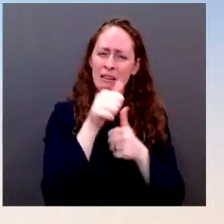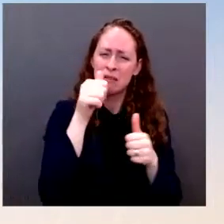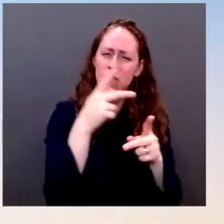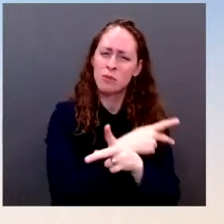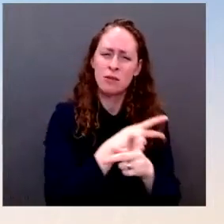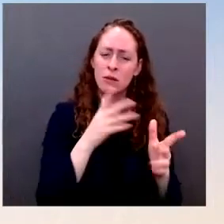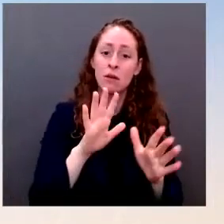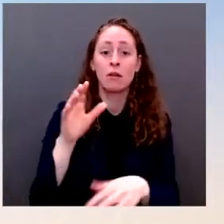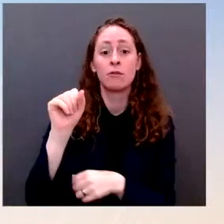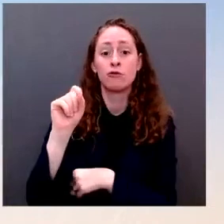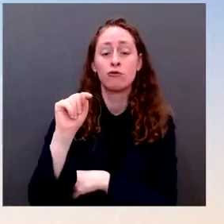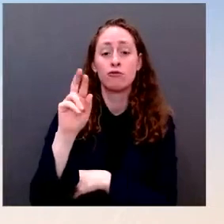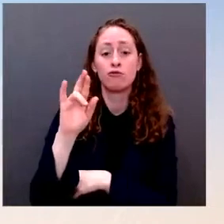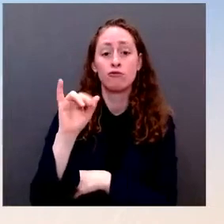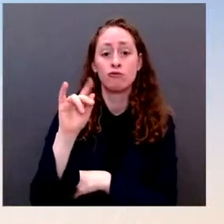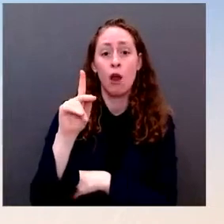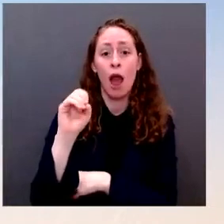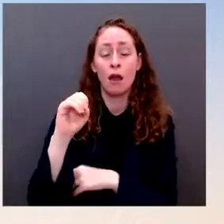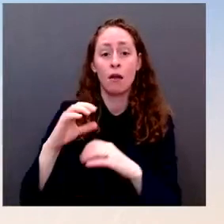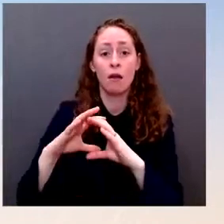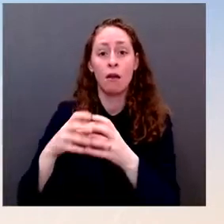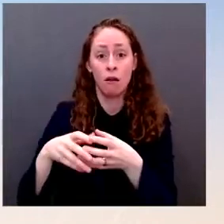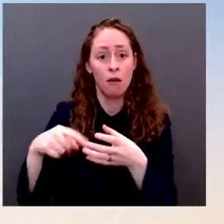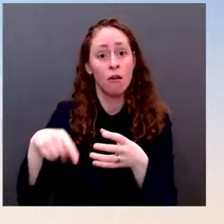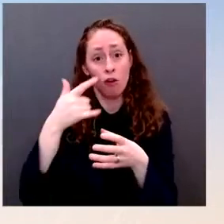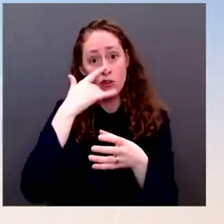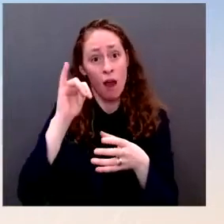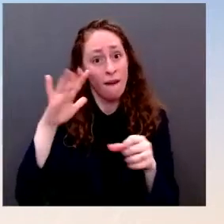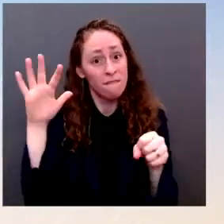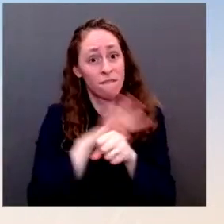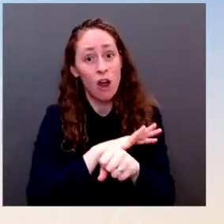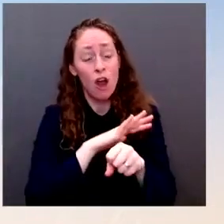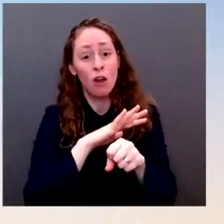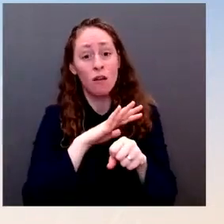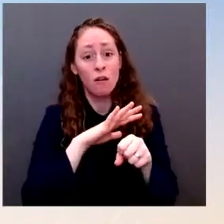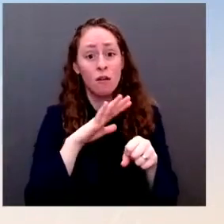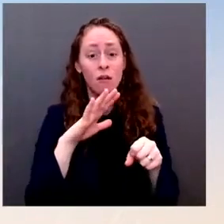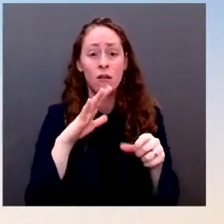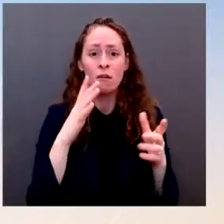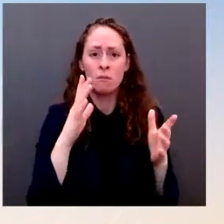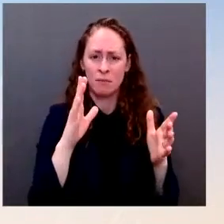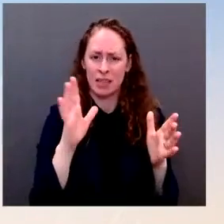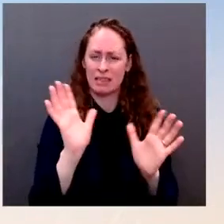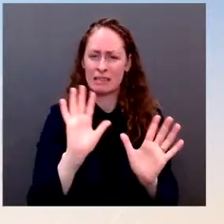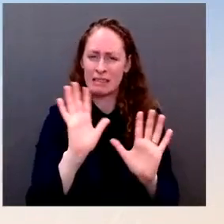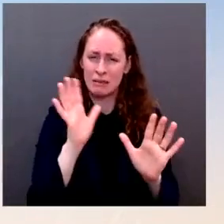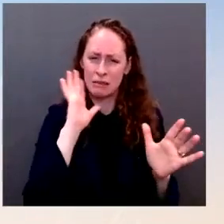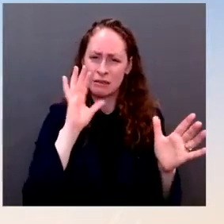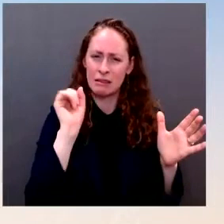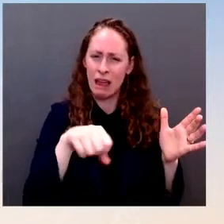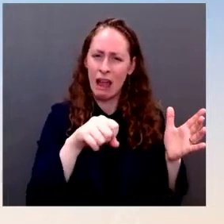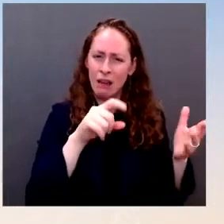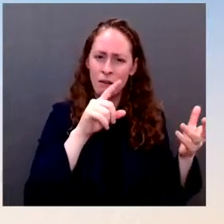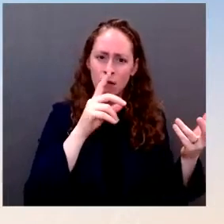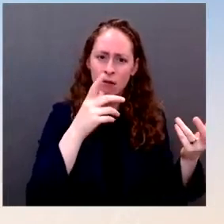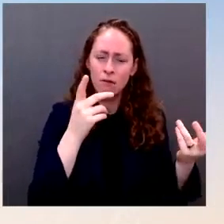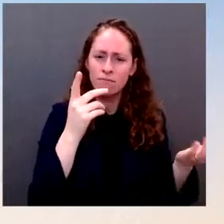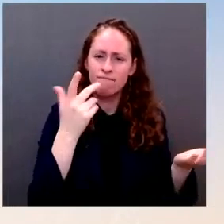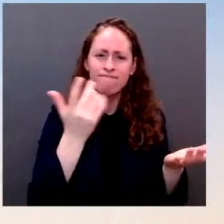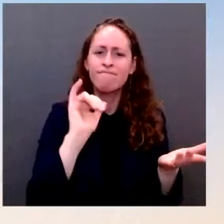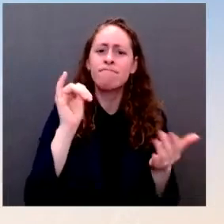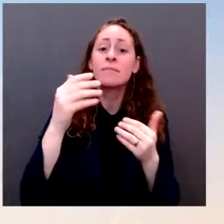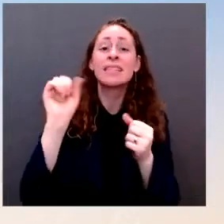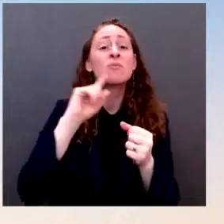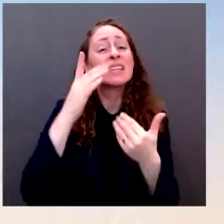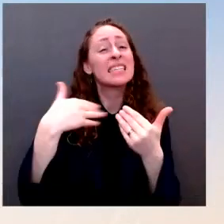couple of hours as we briefed out. It would have been easier to do an airstrike. But as a result, we have firsthand reports from our elite service members